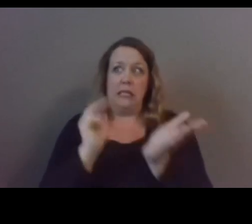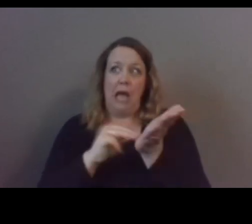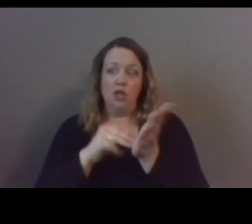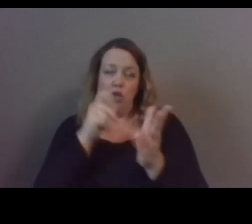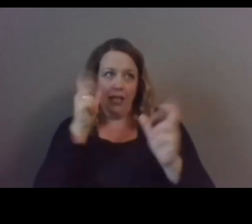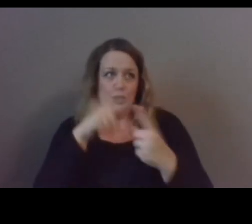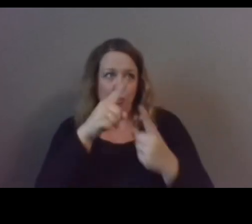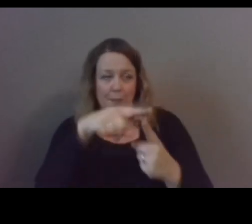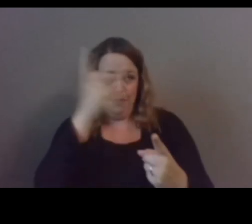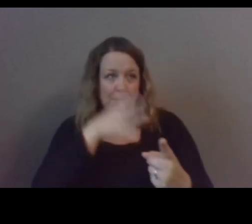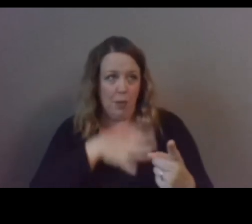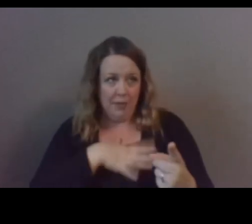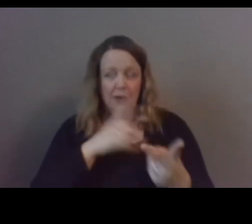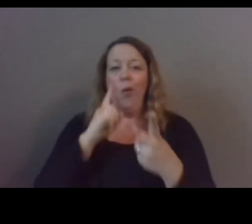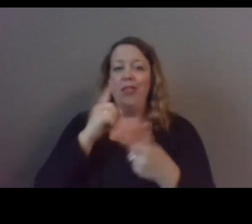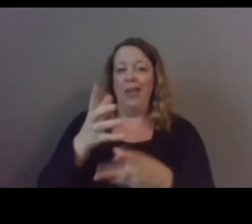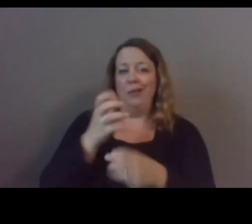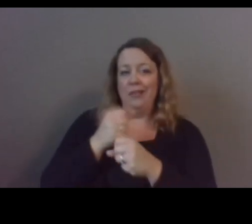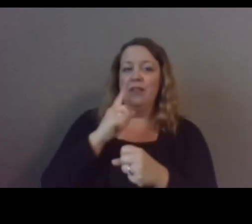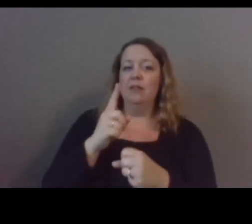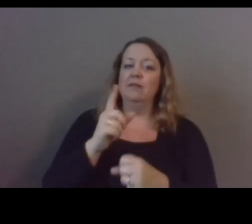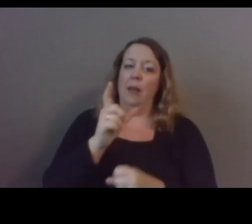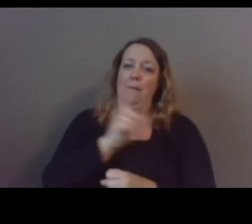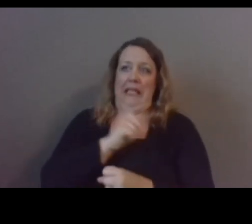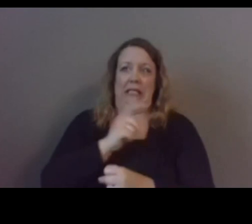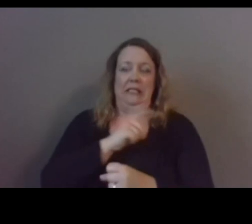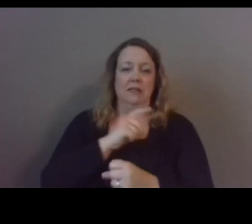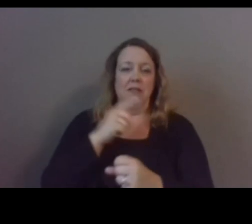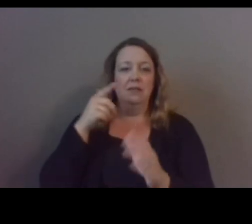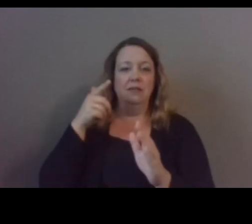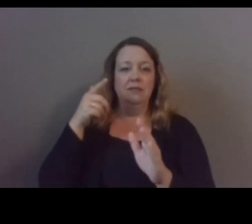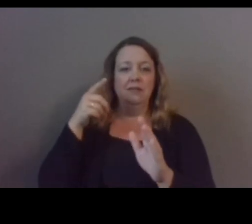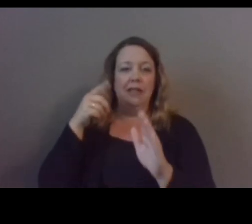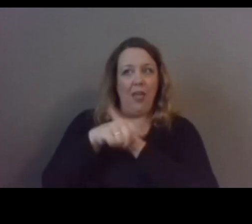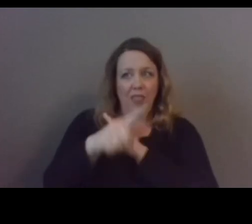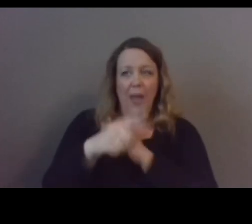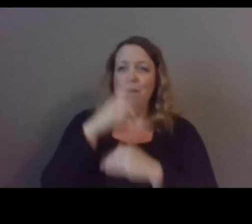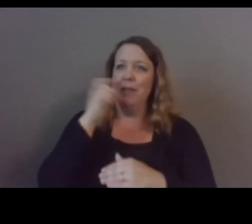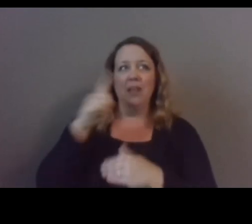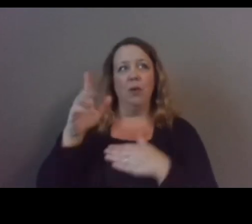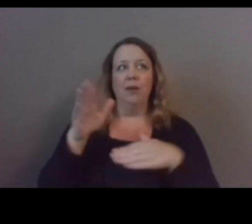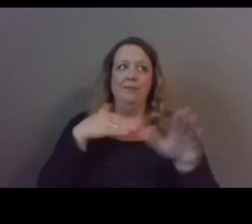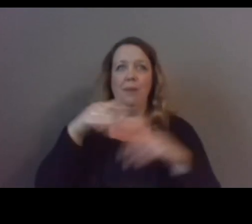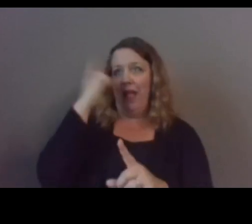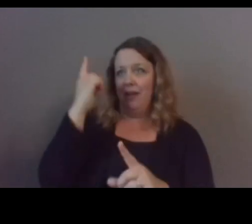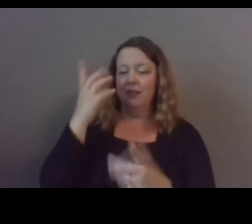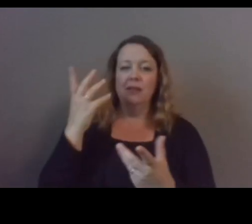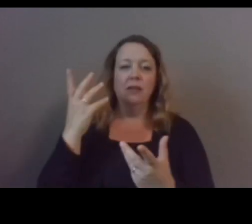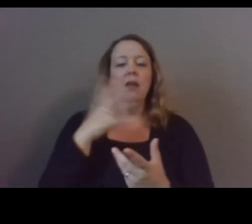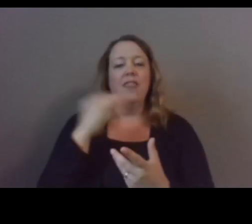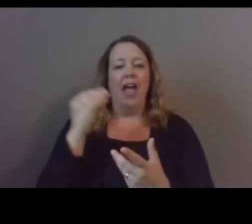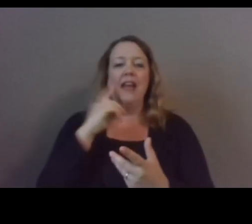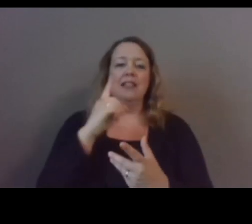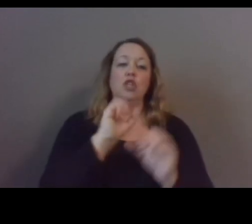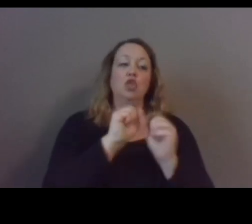they were the recipient of police brutality simply because they were walking while black that is a socially engineered trauma compared to a traditional